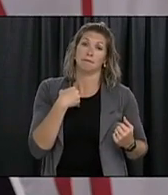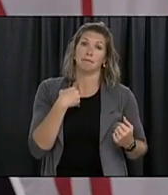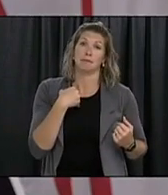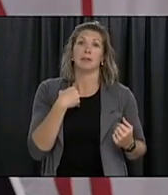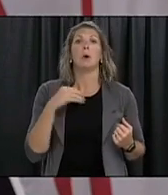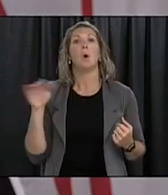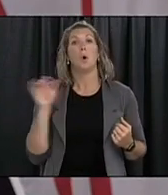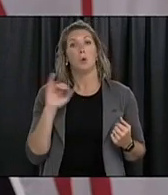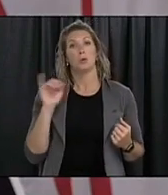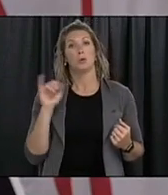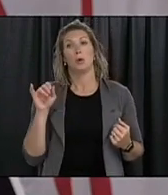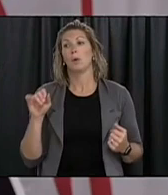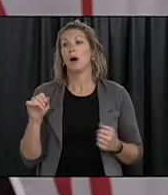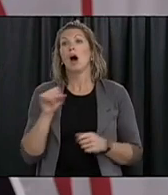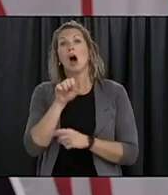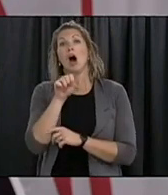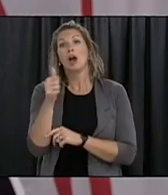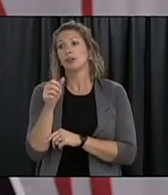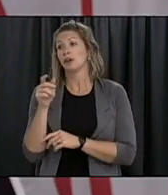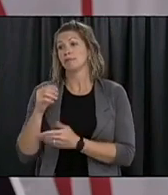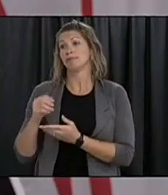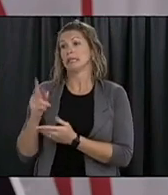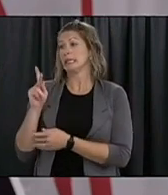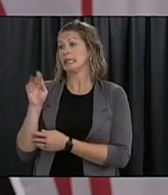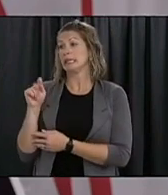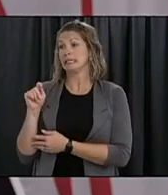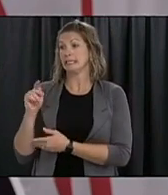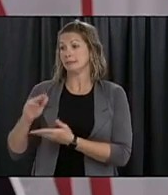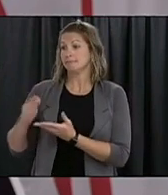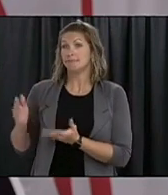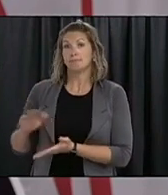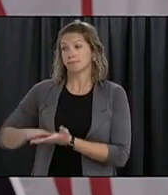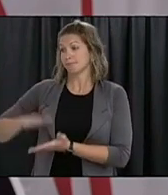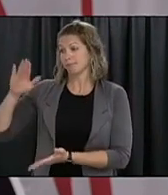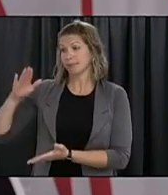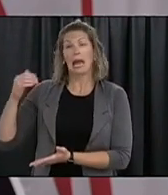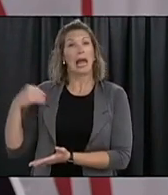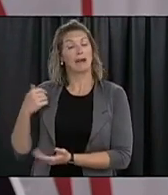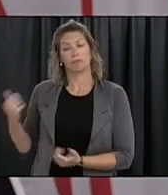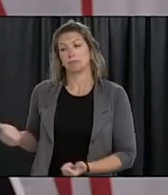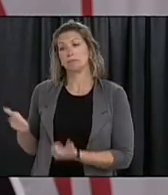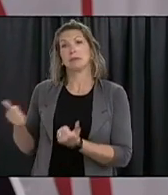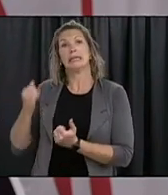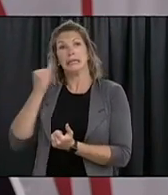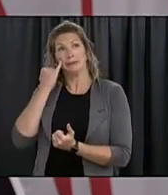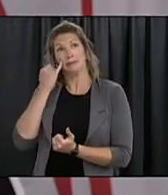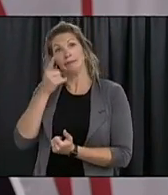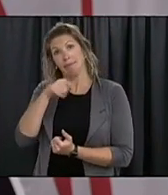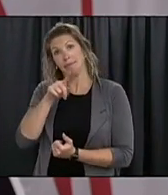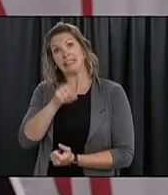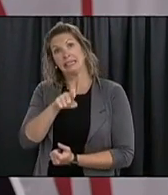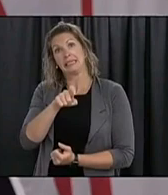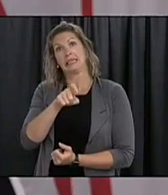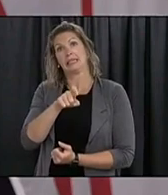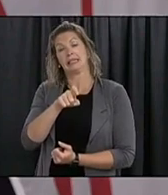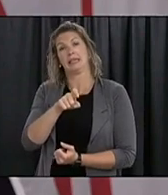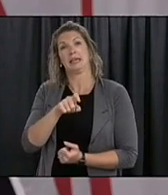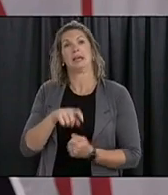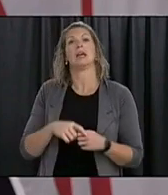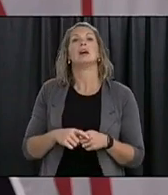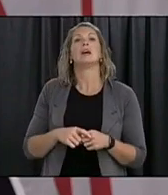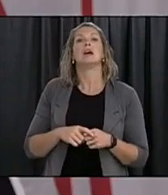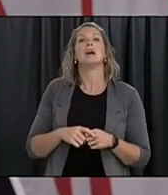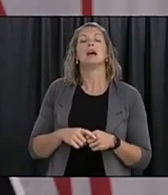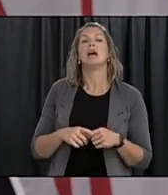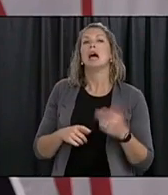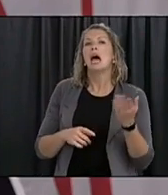have access to other kits. In terms of public health resources, again, the exact numbers of folk would have to be